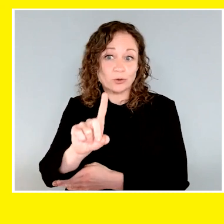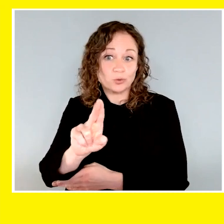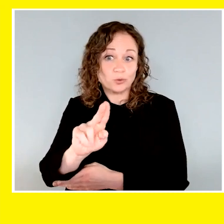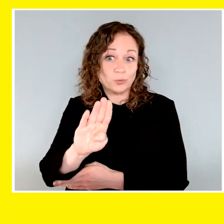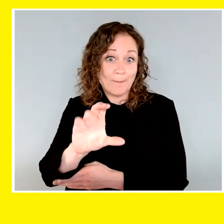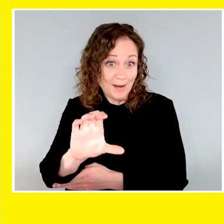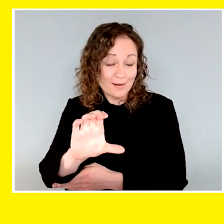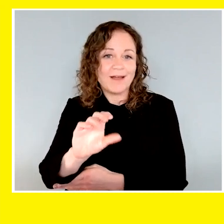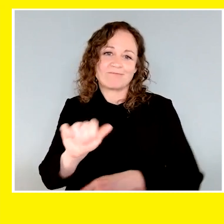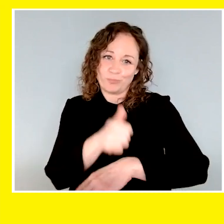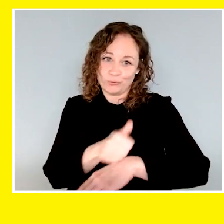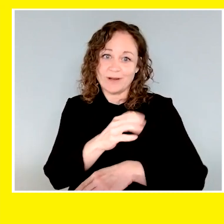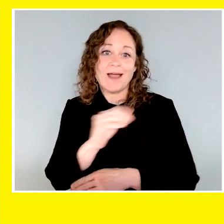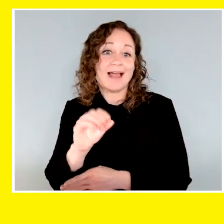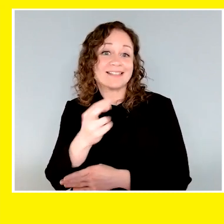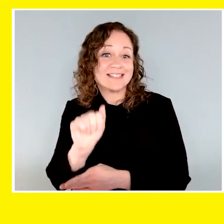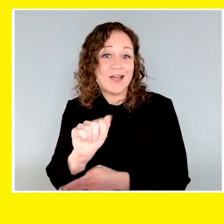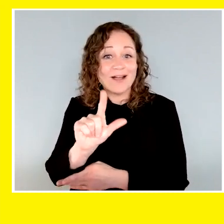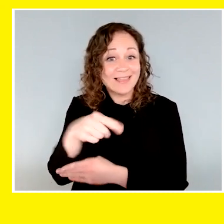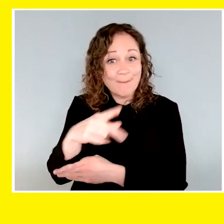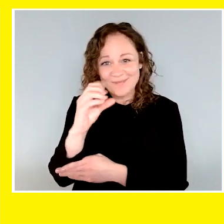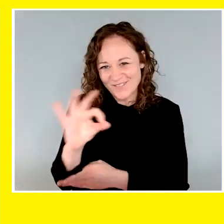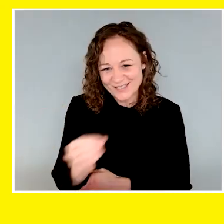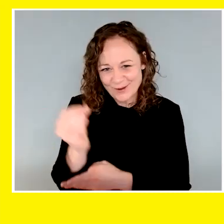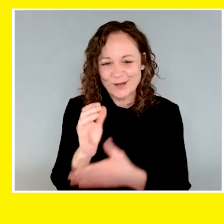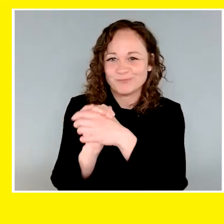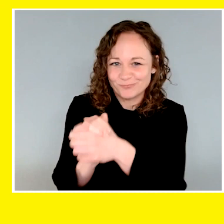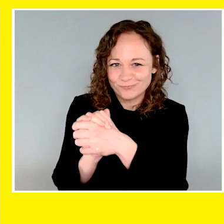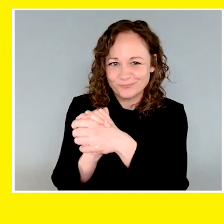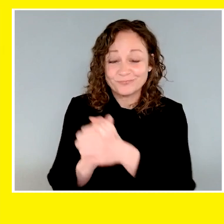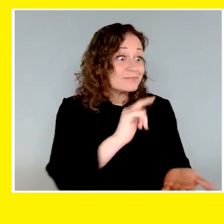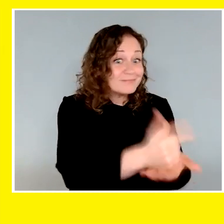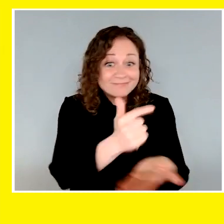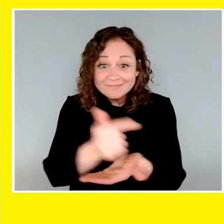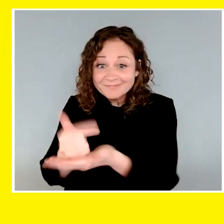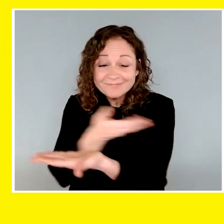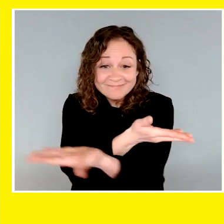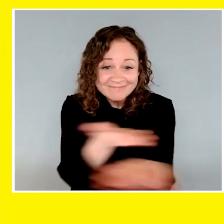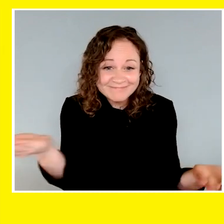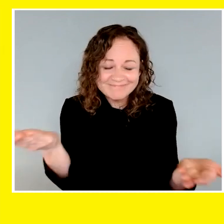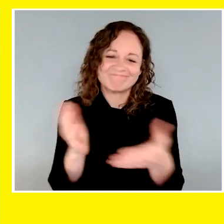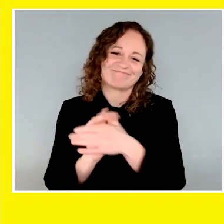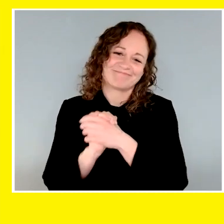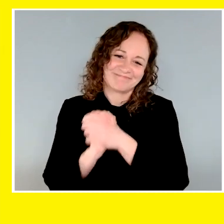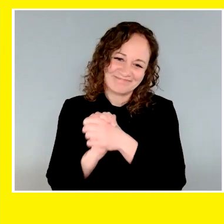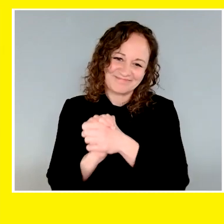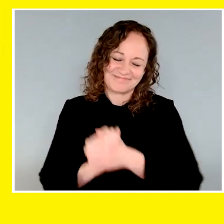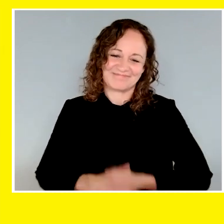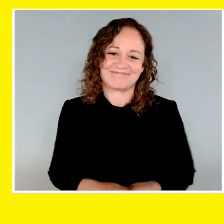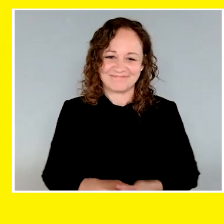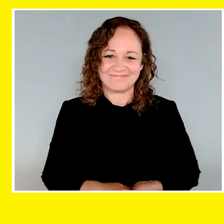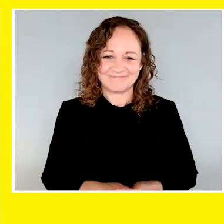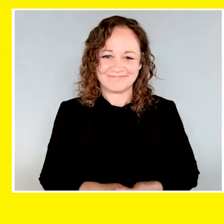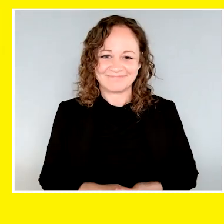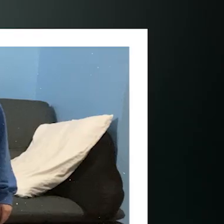Alberta and Sarah Lapp of Ontario. Congratulations, Claudia and Erwin. Congratulations to all of today's graduates.